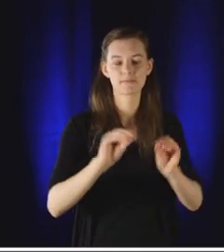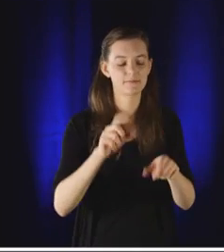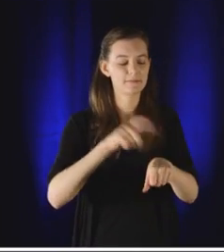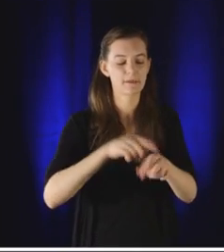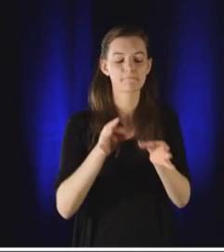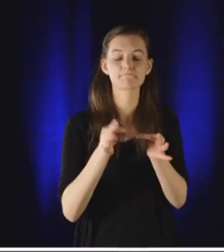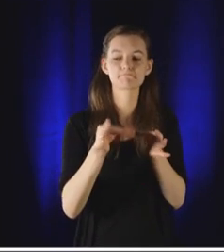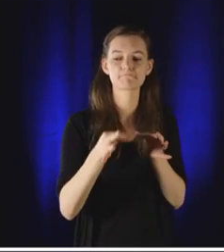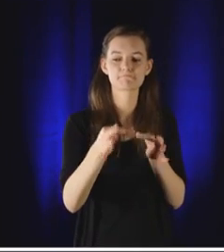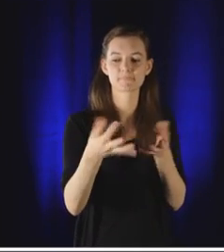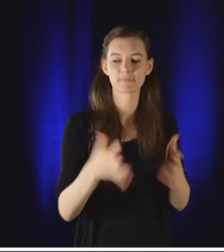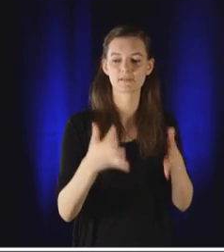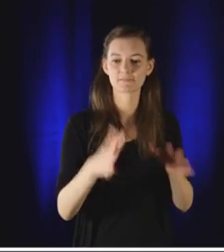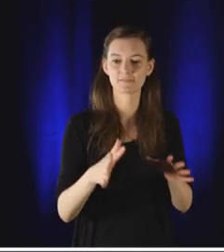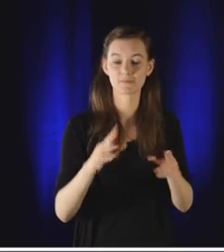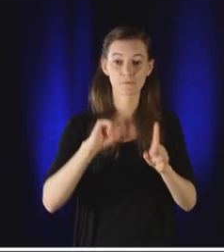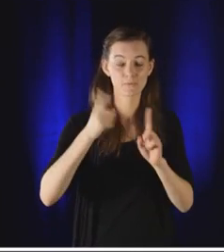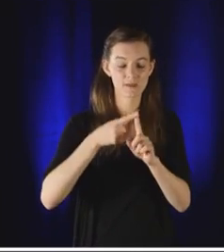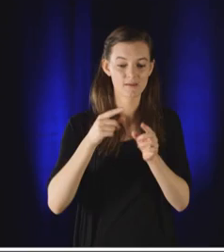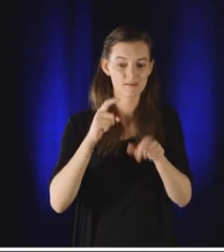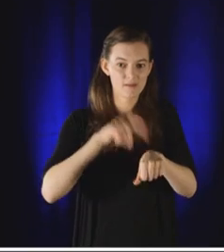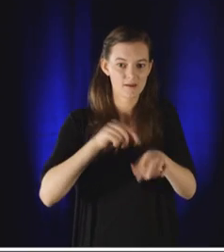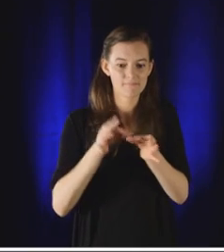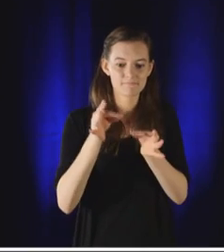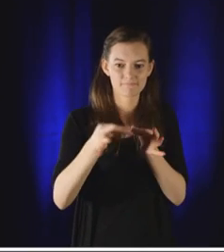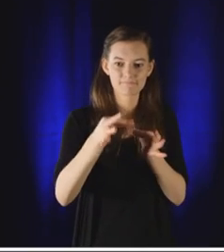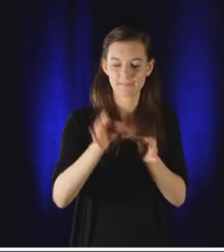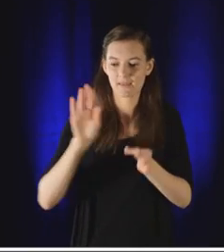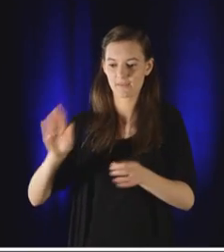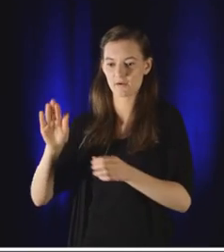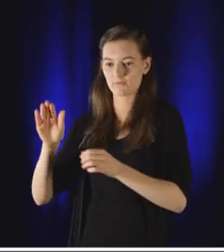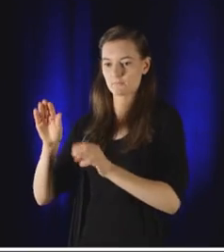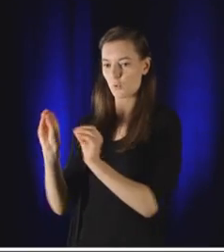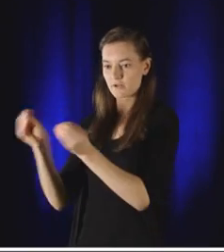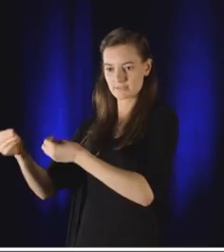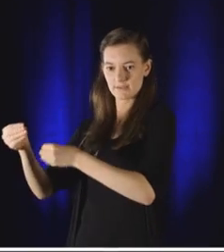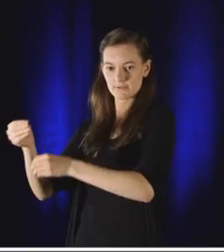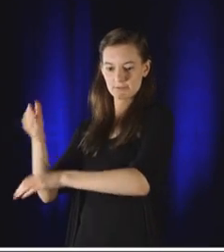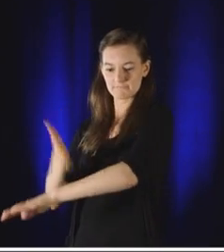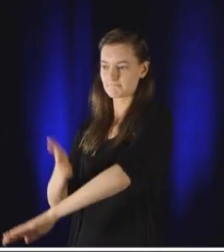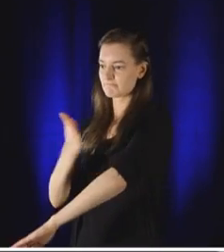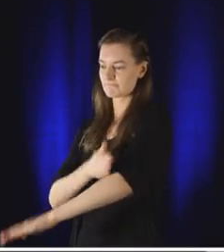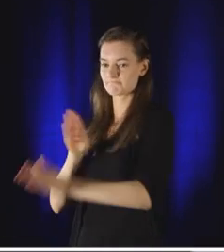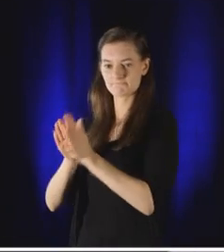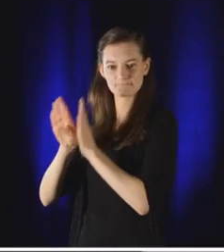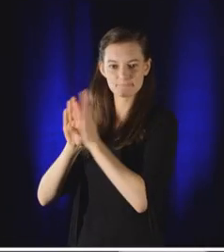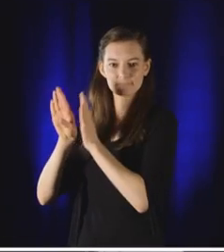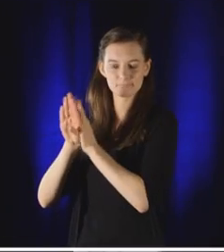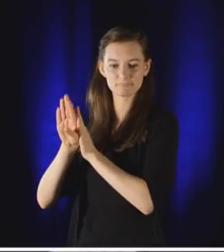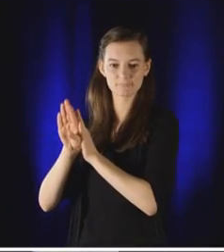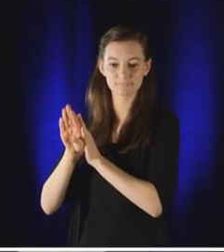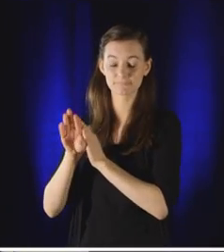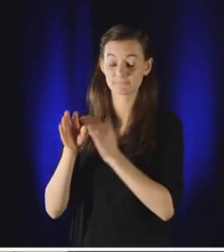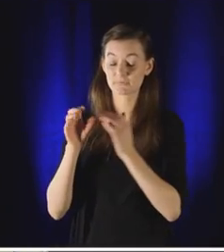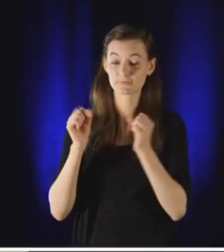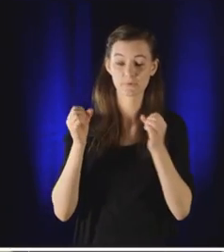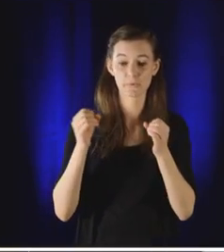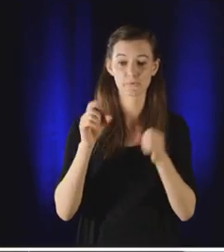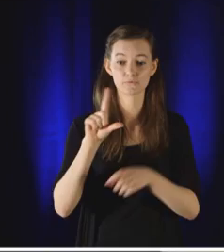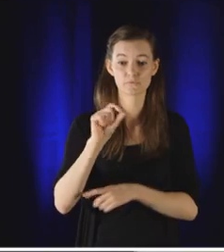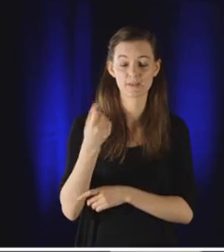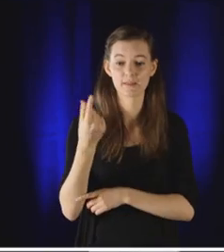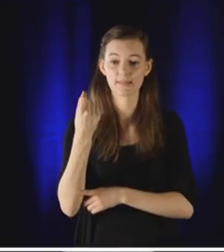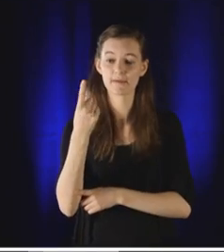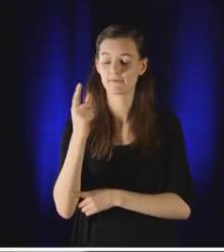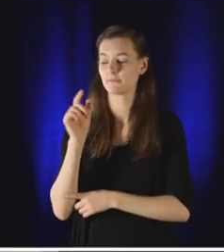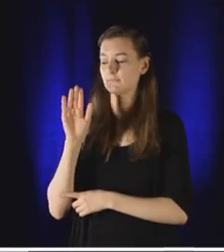It just bought time. And during that time, ISIS was building a stronger organization. By 2010, al-Baghdadi was